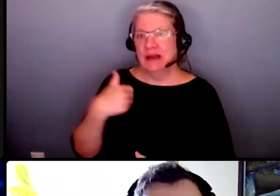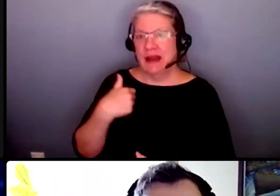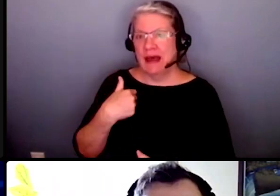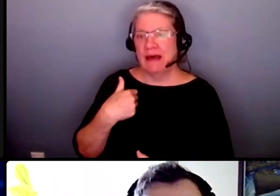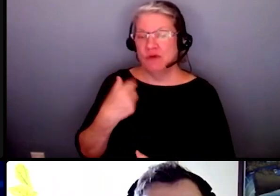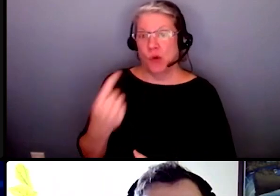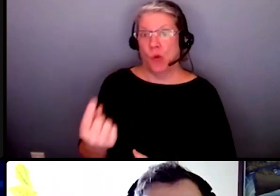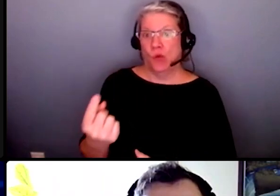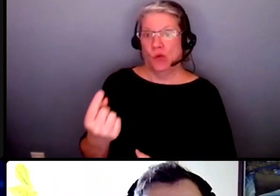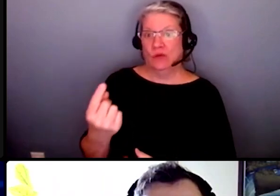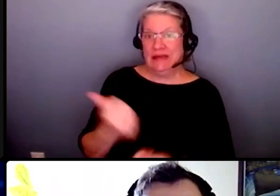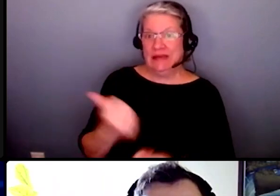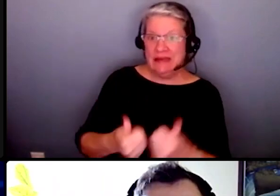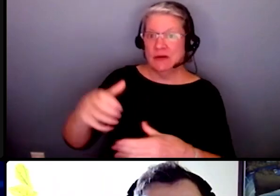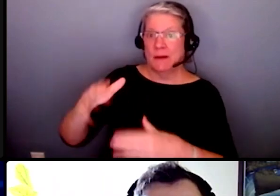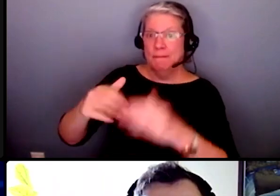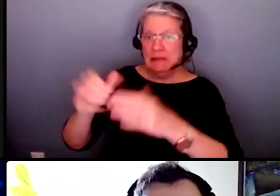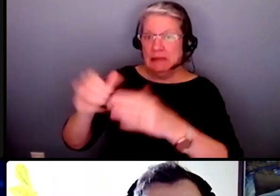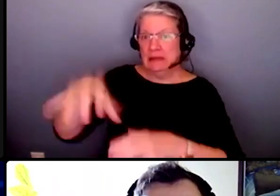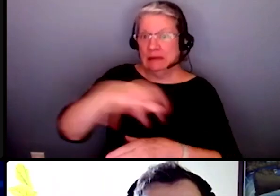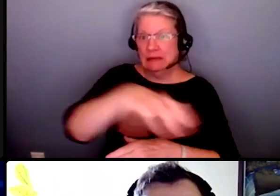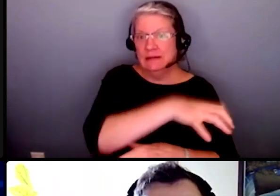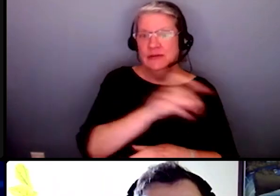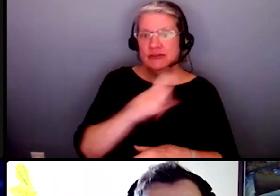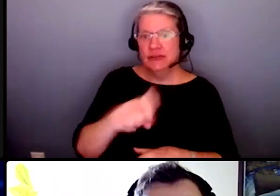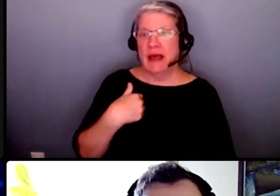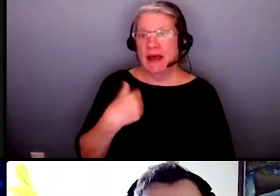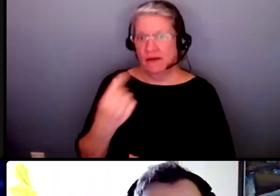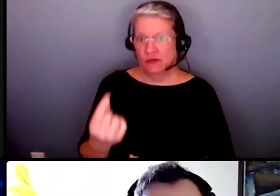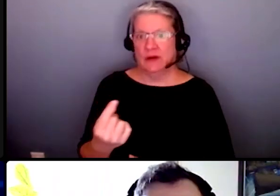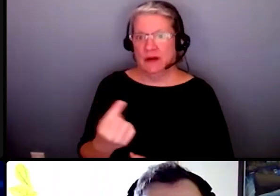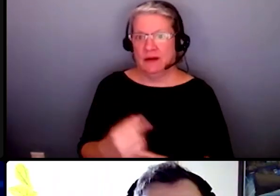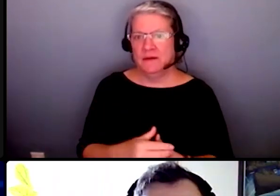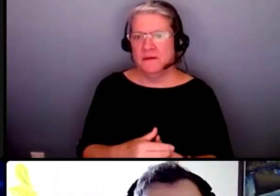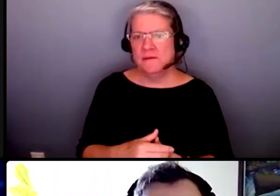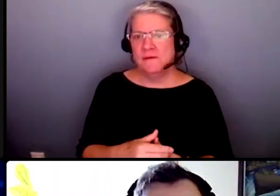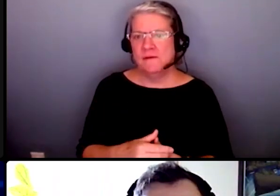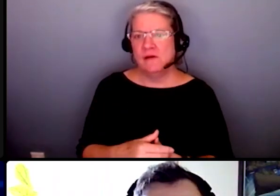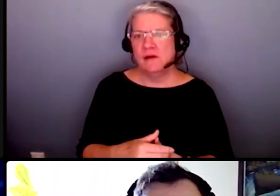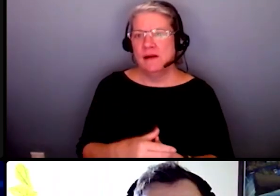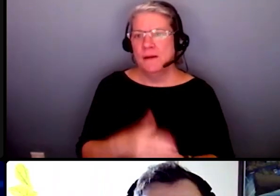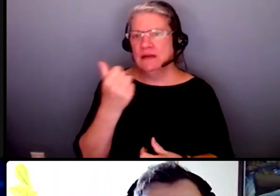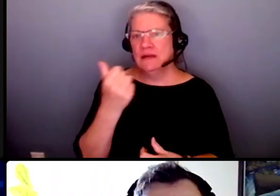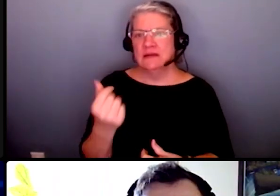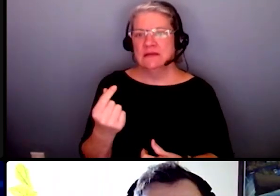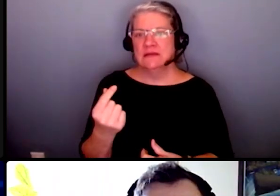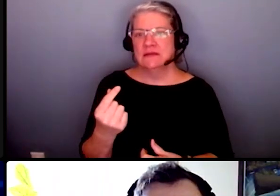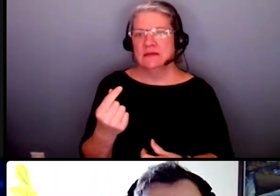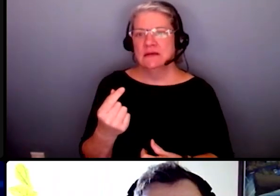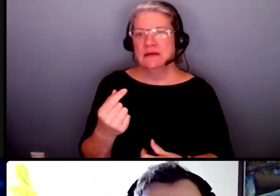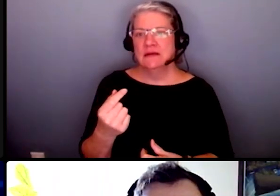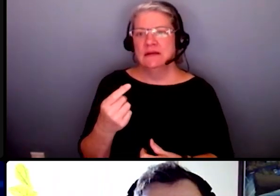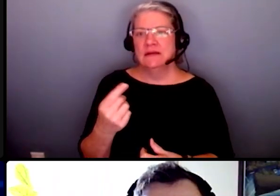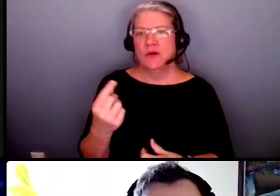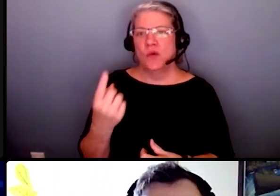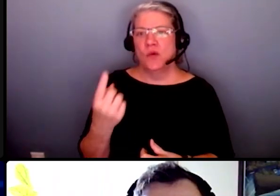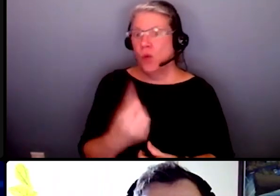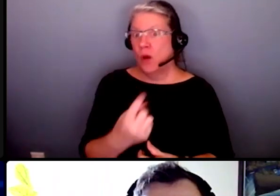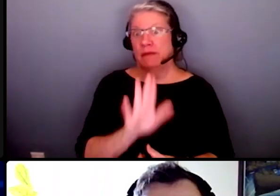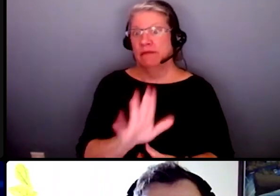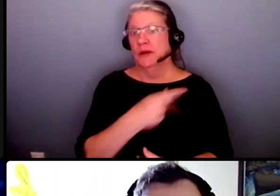facility that serves people because at some point some one of their patients is going to be in a wheelchair so